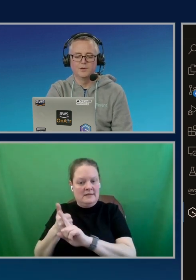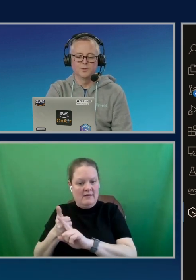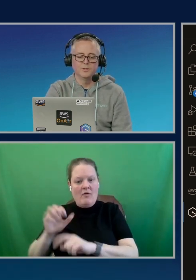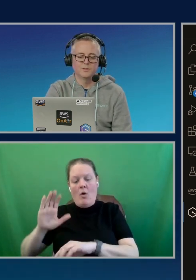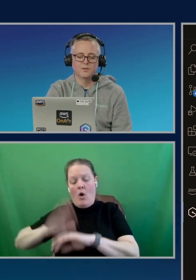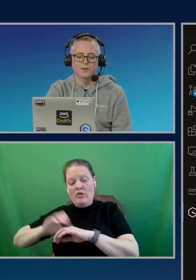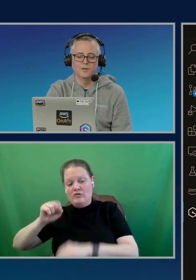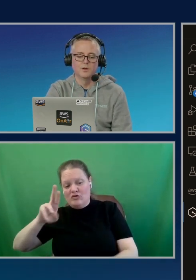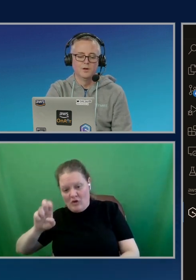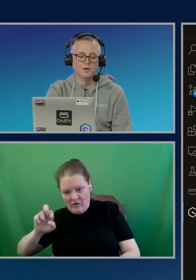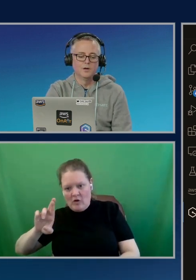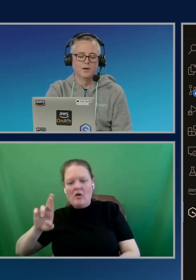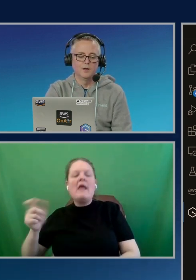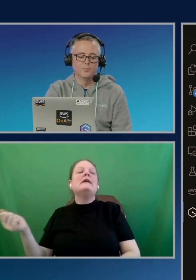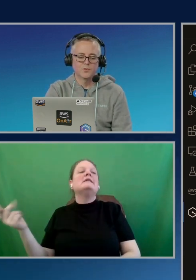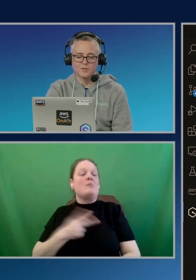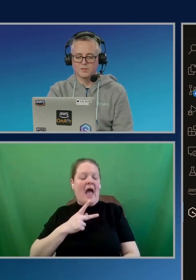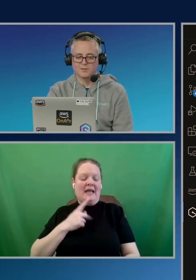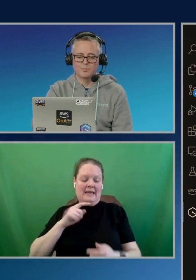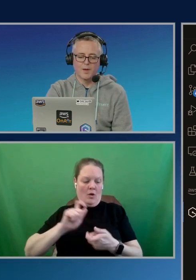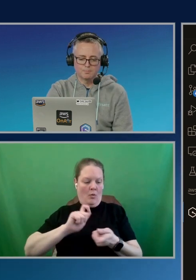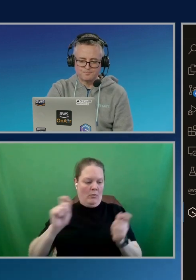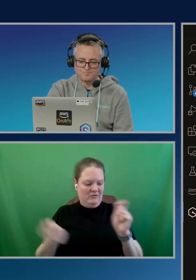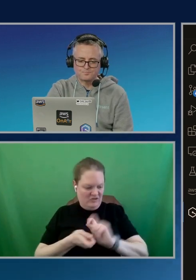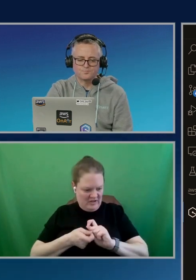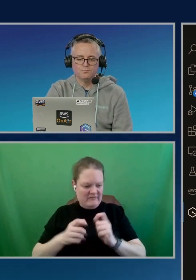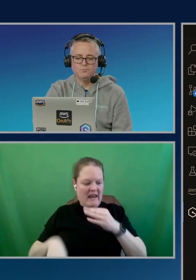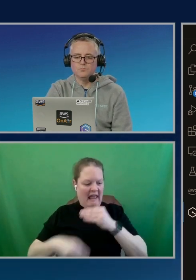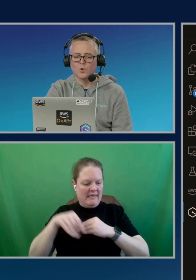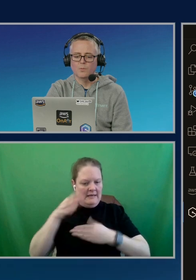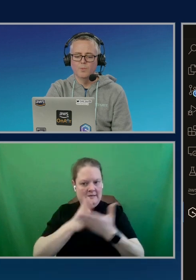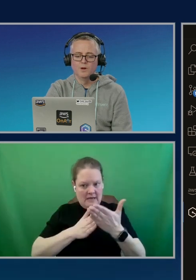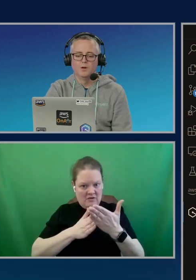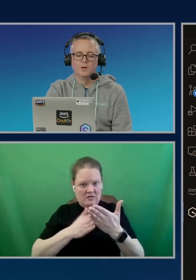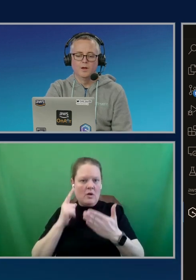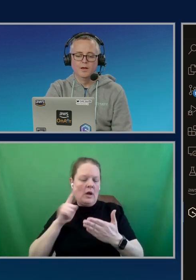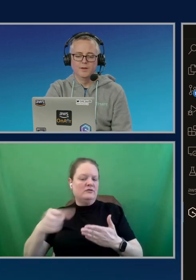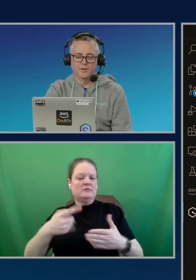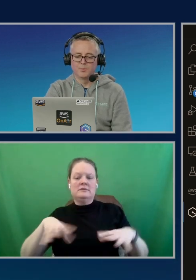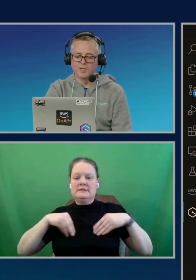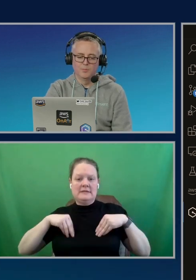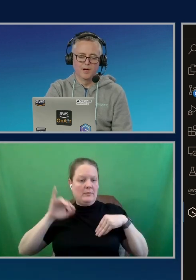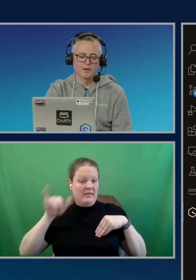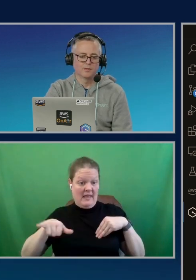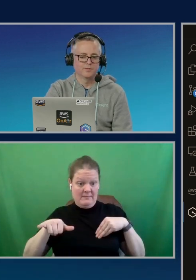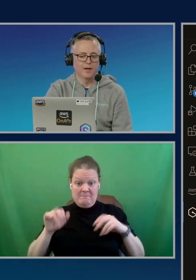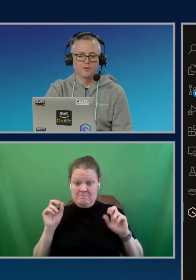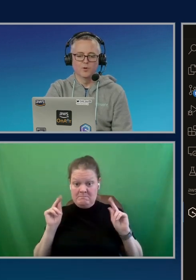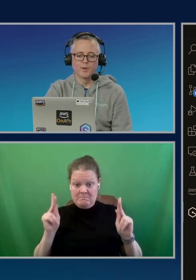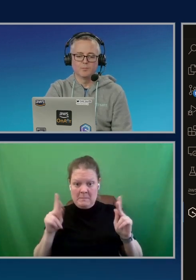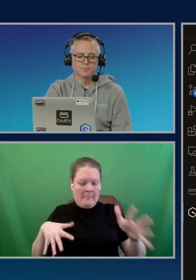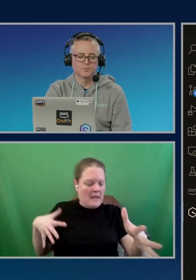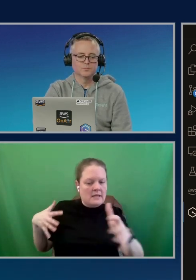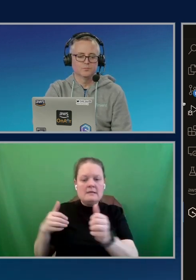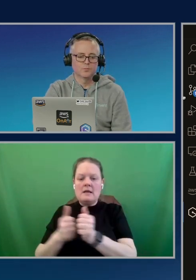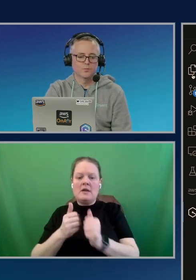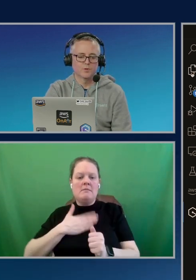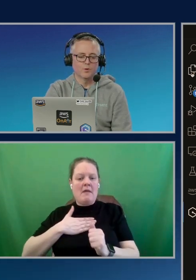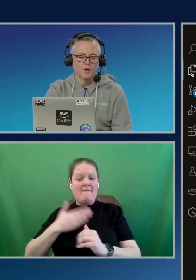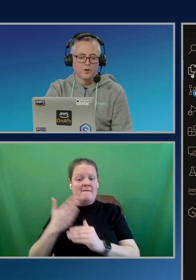and added that new delete section in. So I just accept that. Okay. And it's updated my file for me.